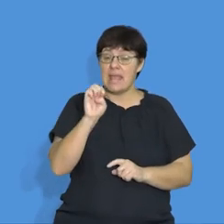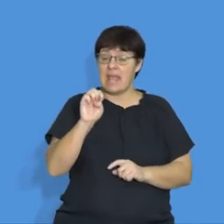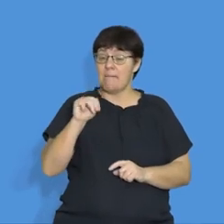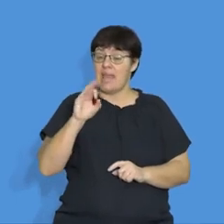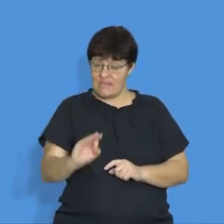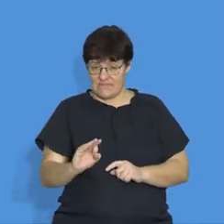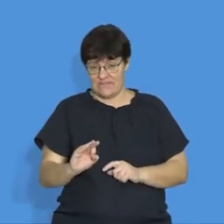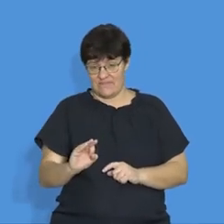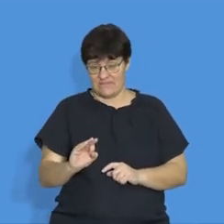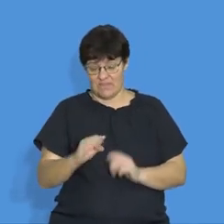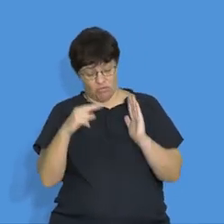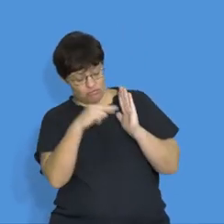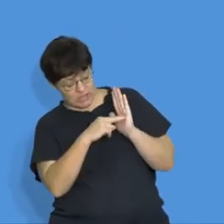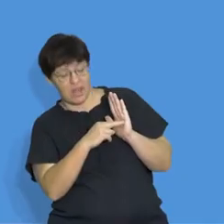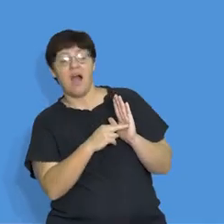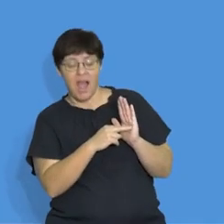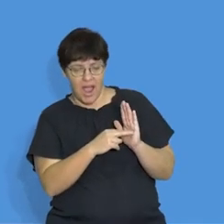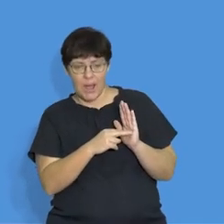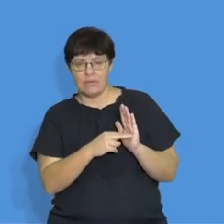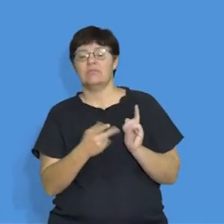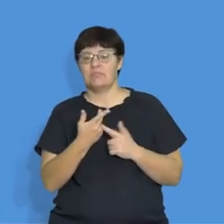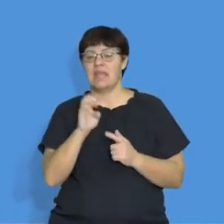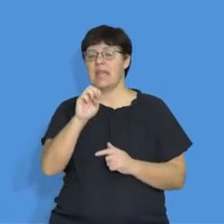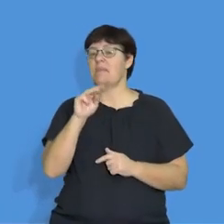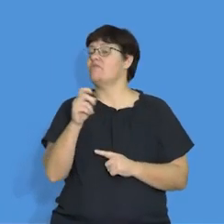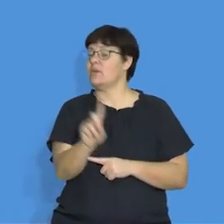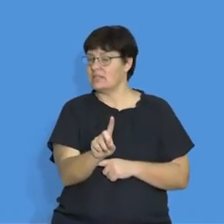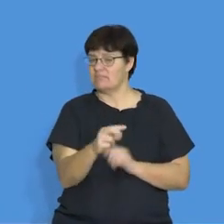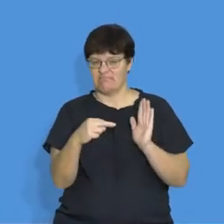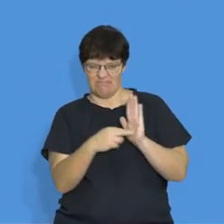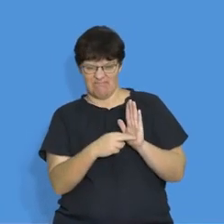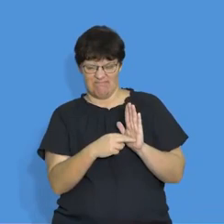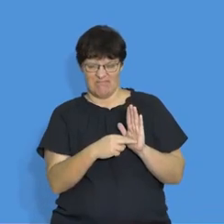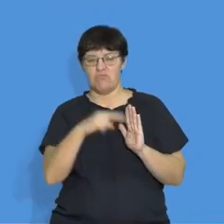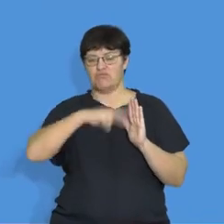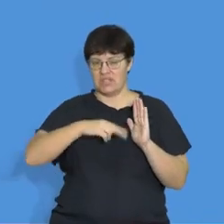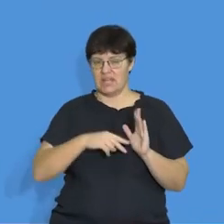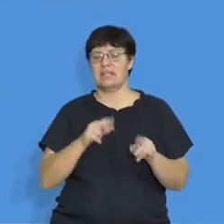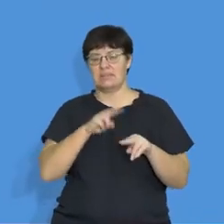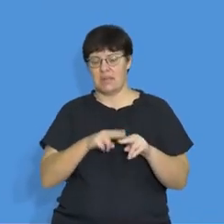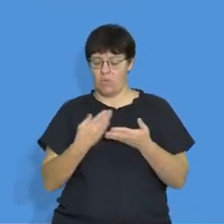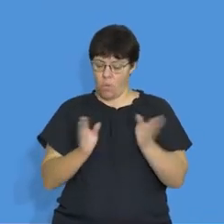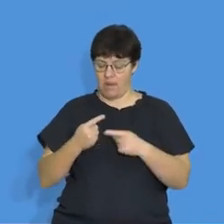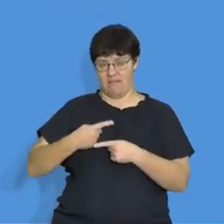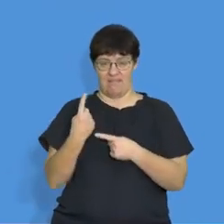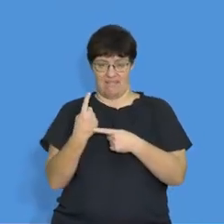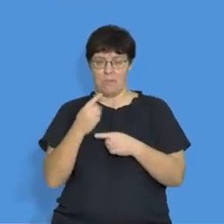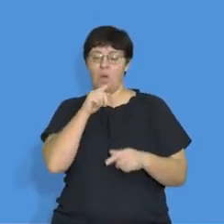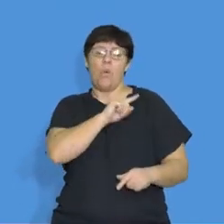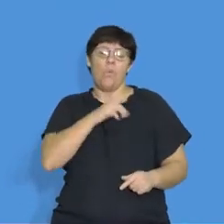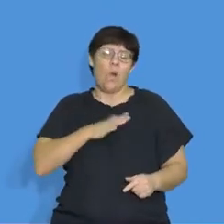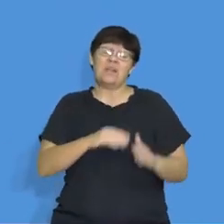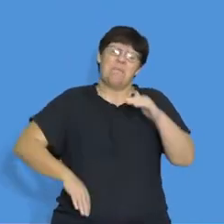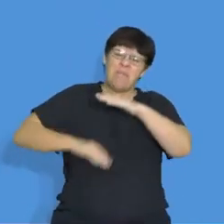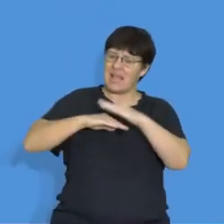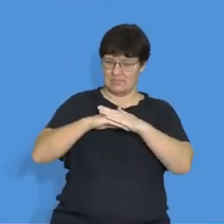or what's an indication of what our EMF is has a lot to do with the open circuit. So, that's when we can be able to